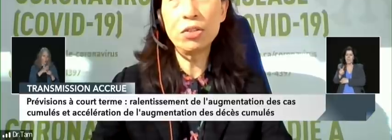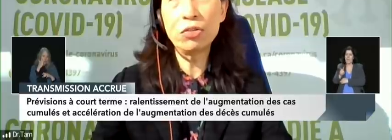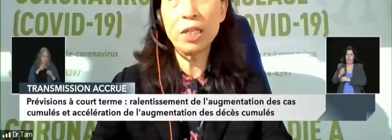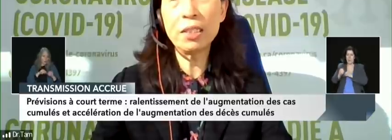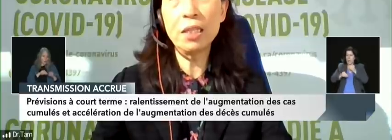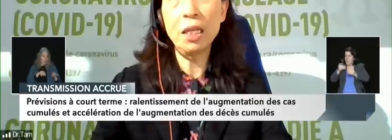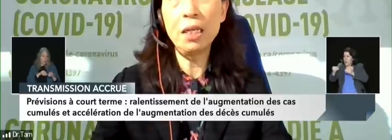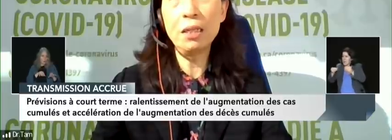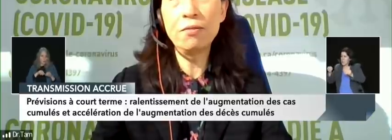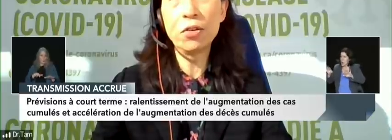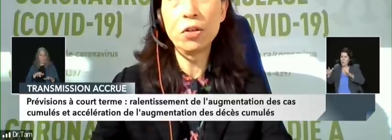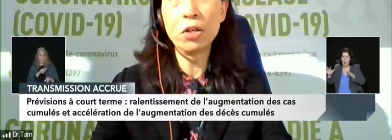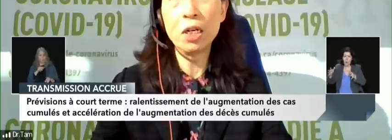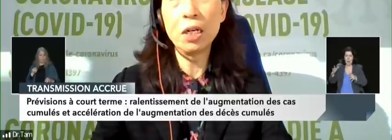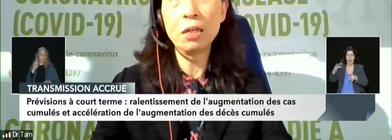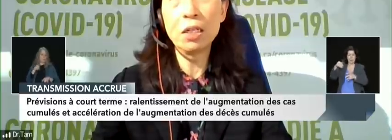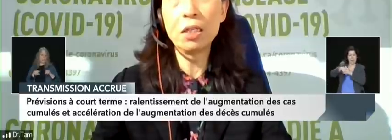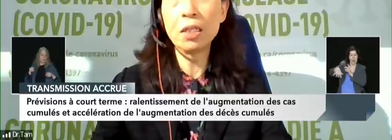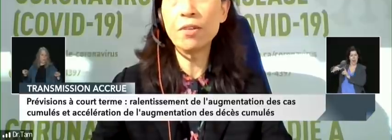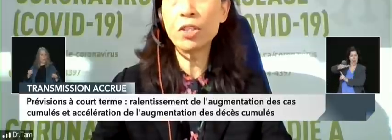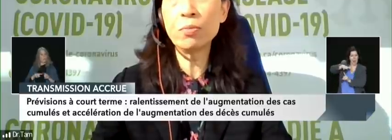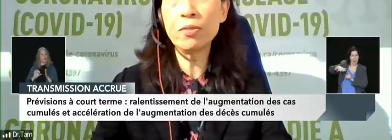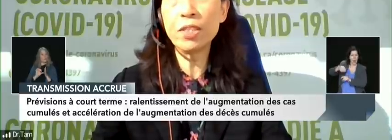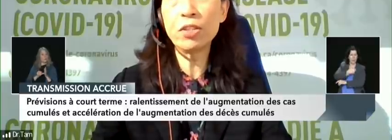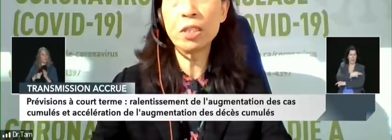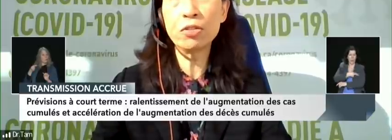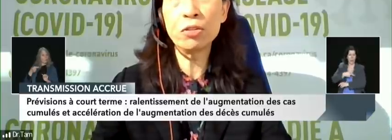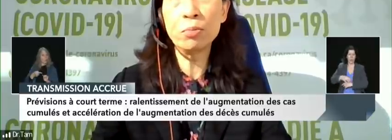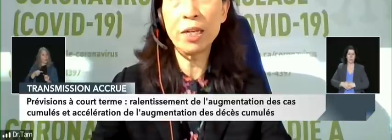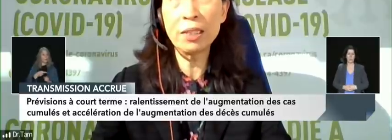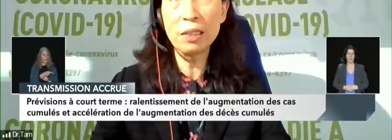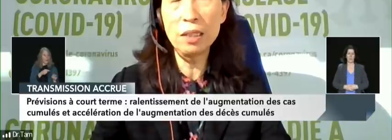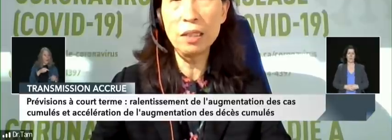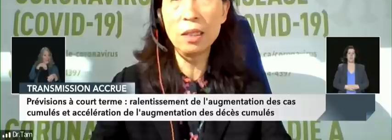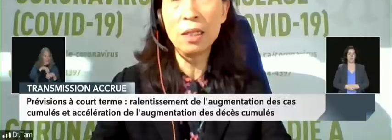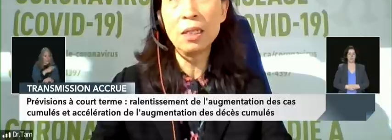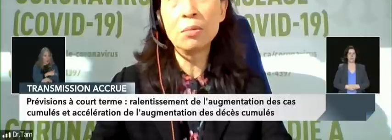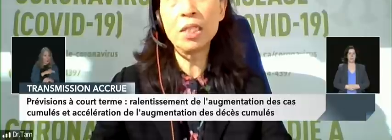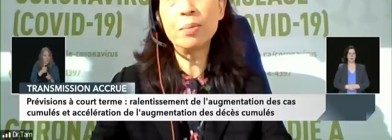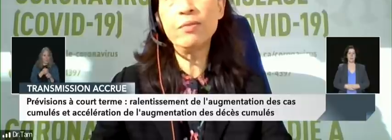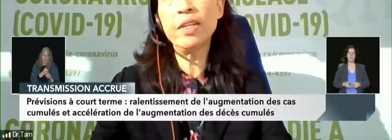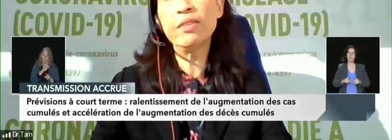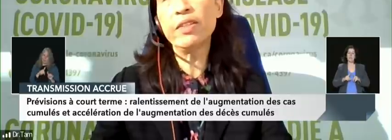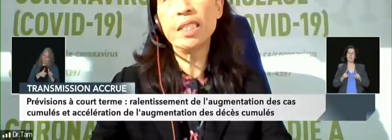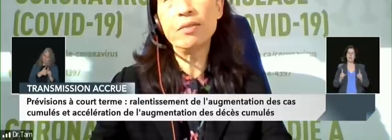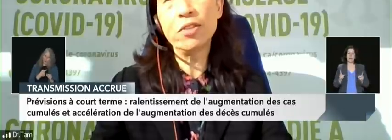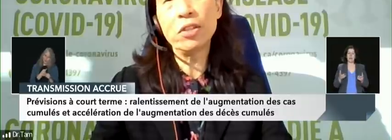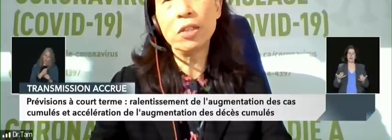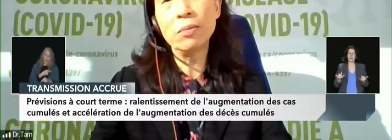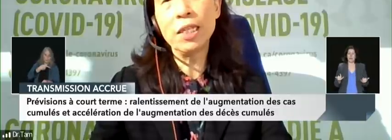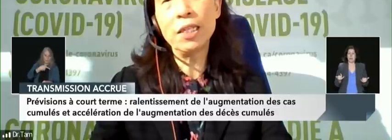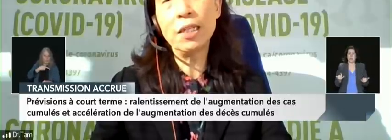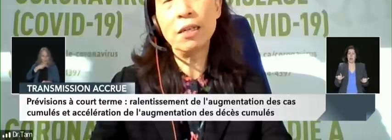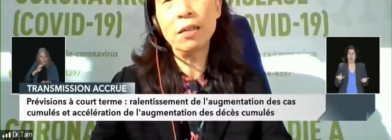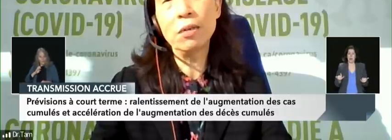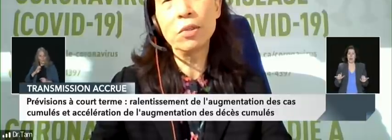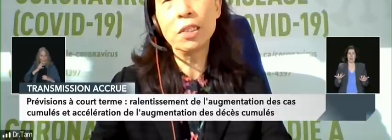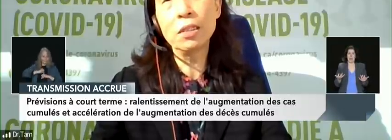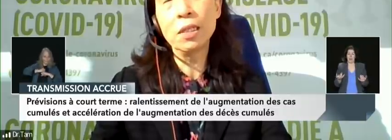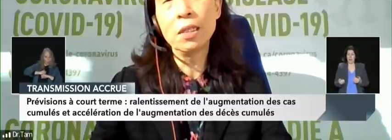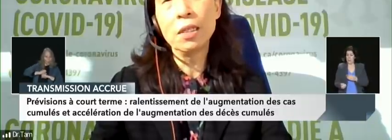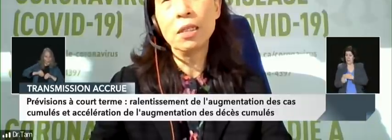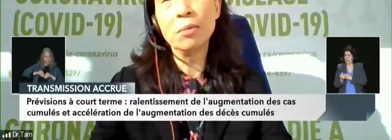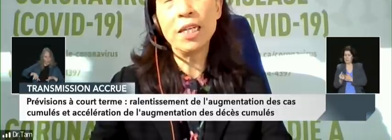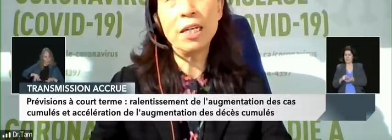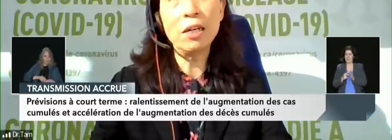continue to stress the need for good infection prevention control practices but it's been very difficult I mean I think healthcare